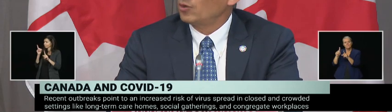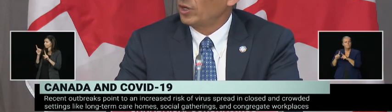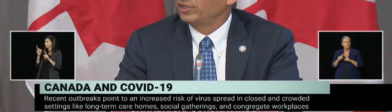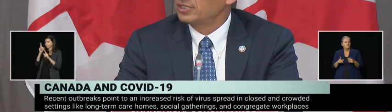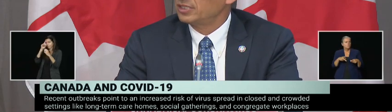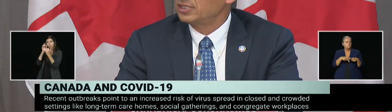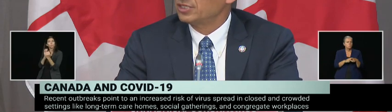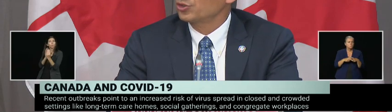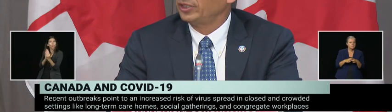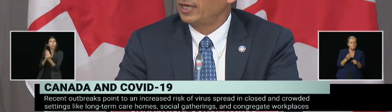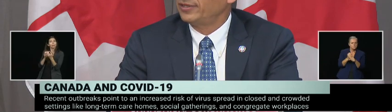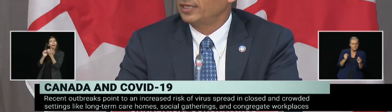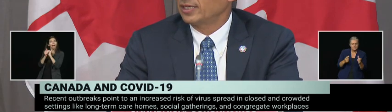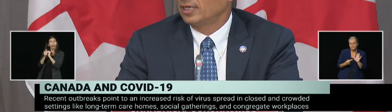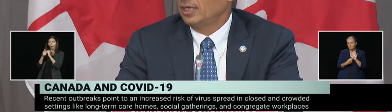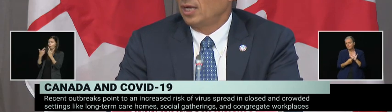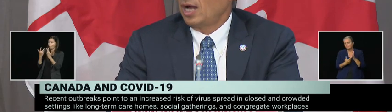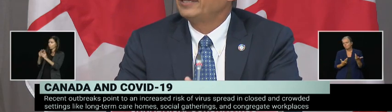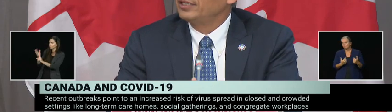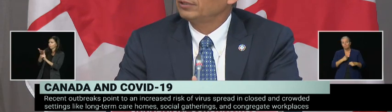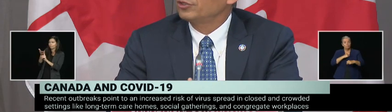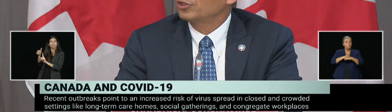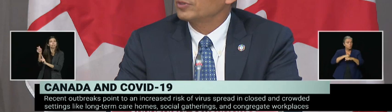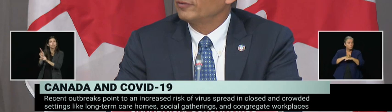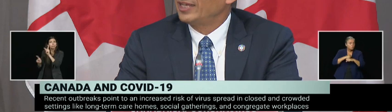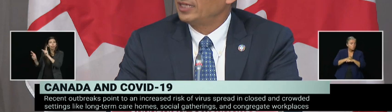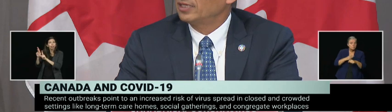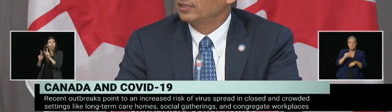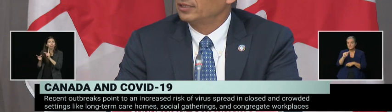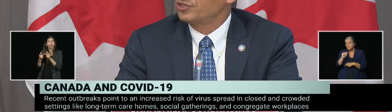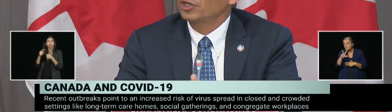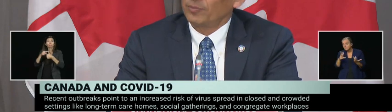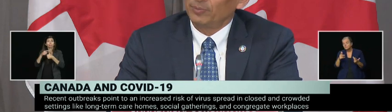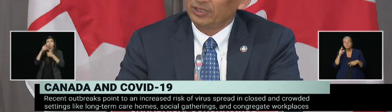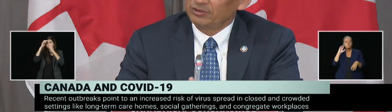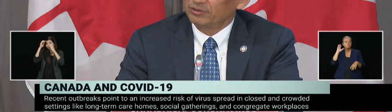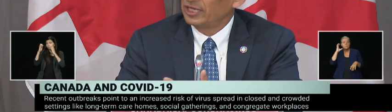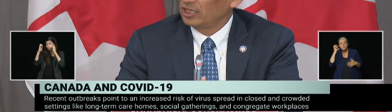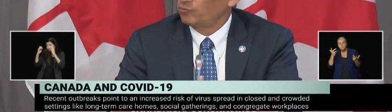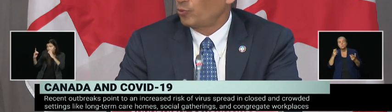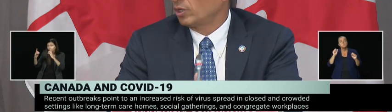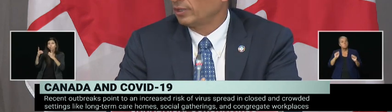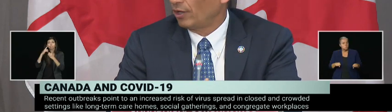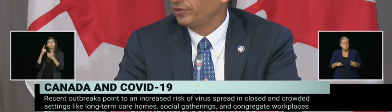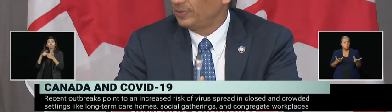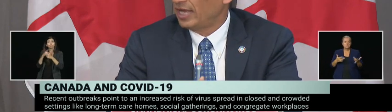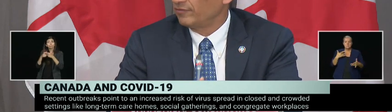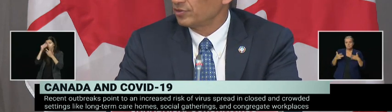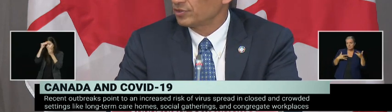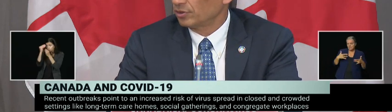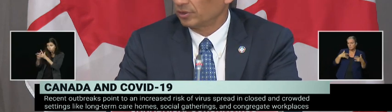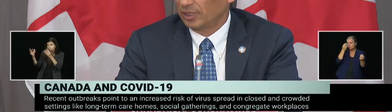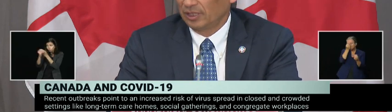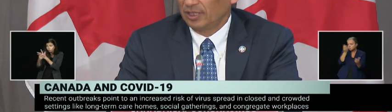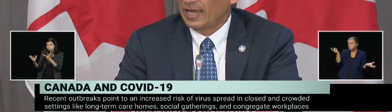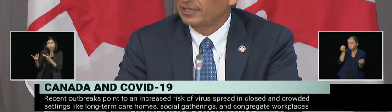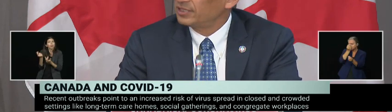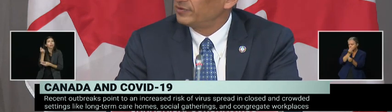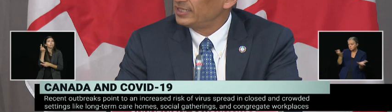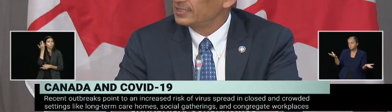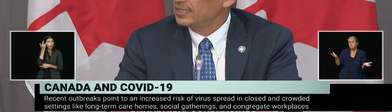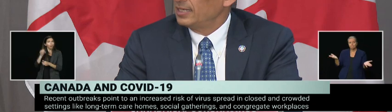increasing awareness, is certainly, I think, ideal in terms of getting the general public to take up what we call healthy behaviors or